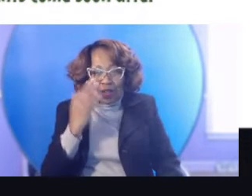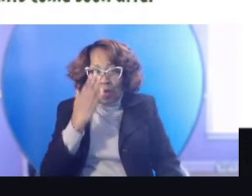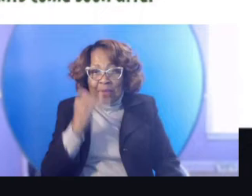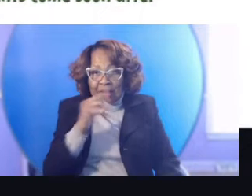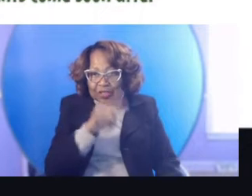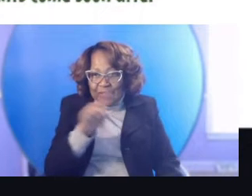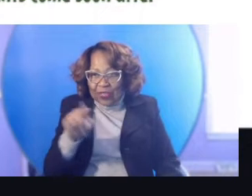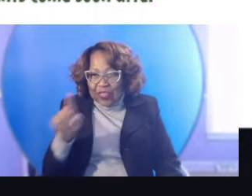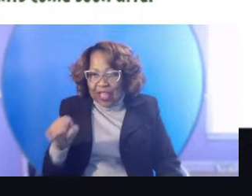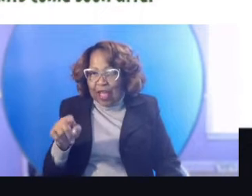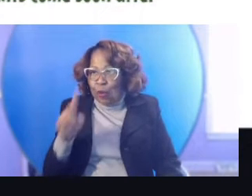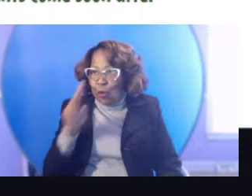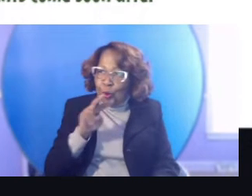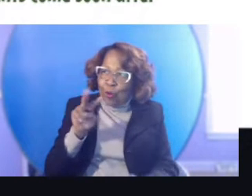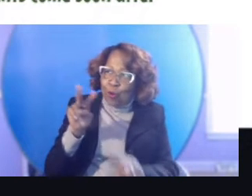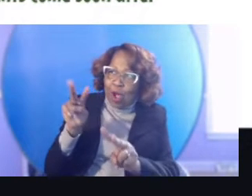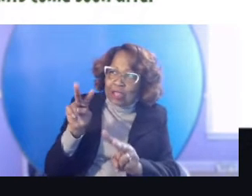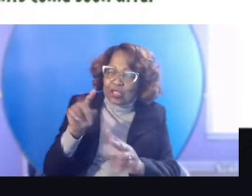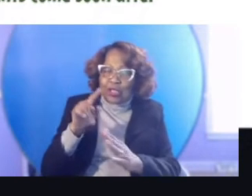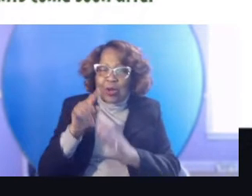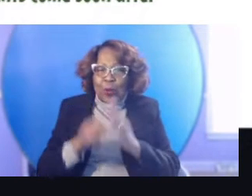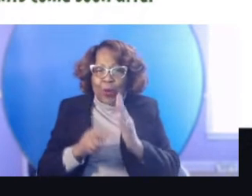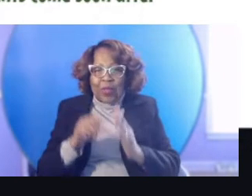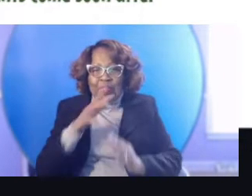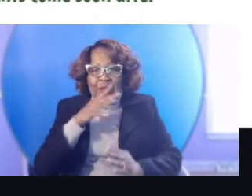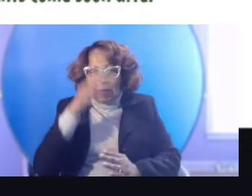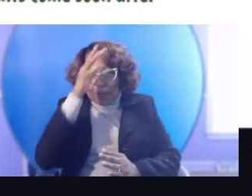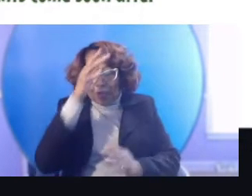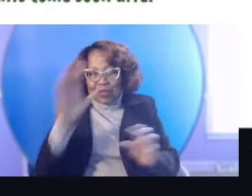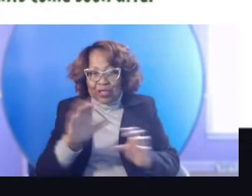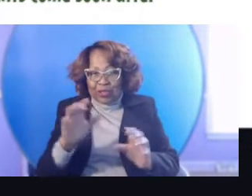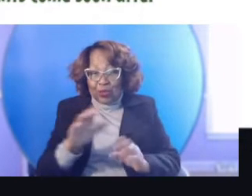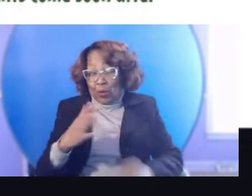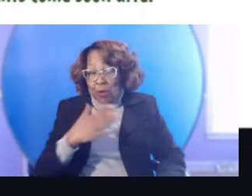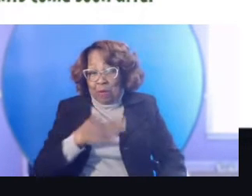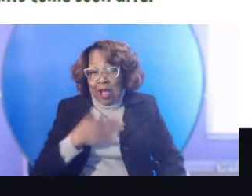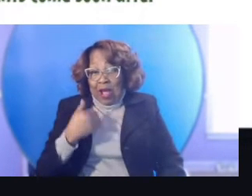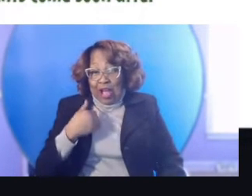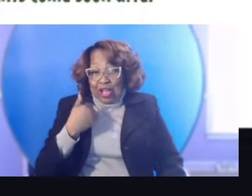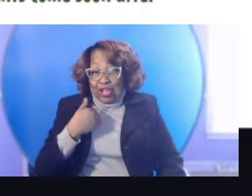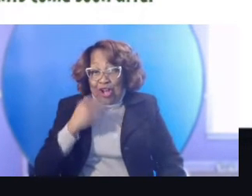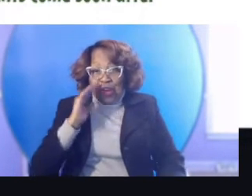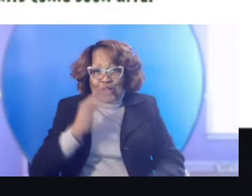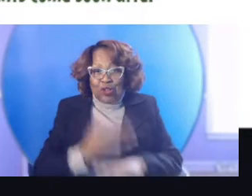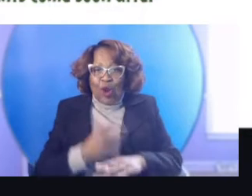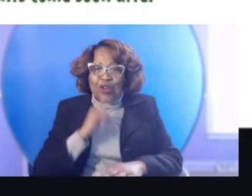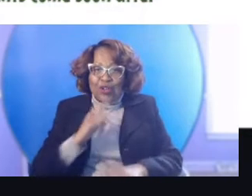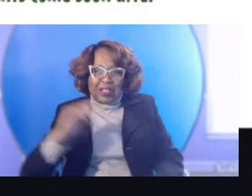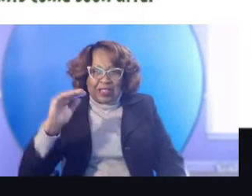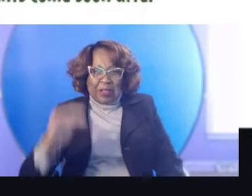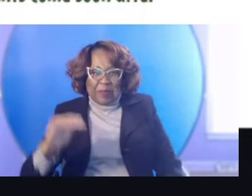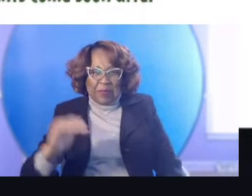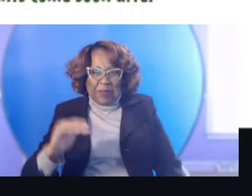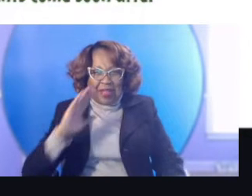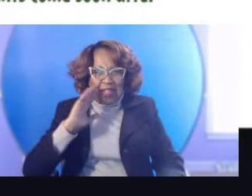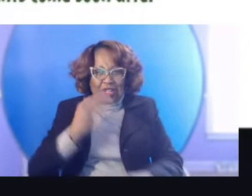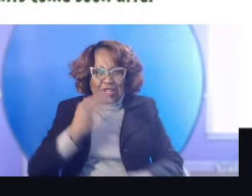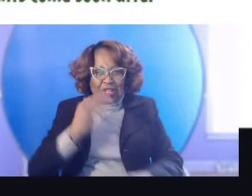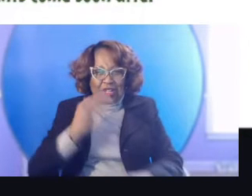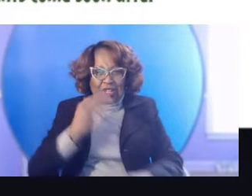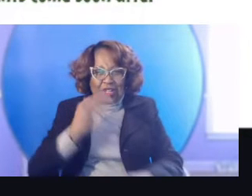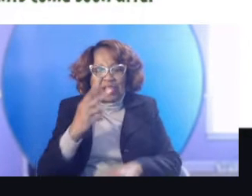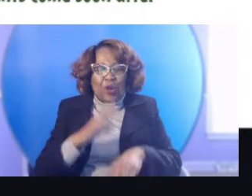watching what their, their parents do. I do call my youngest daughter, the mini farmer around here. You'll see her pop up on our socials.